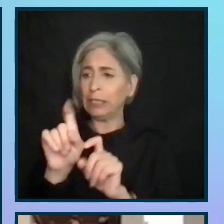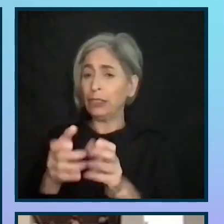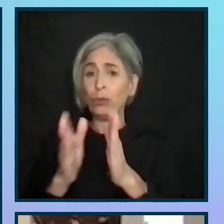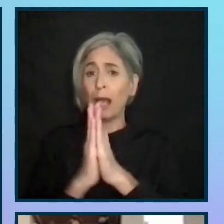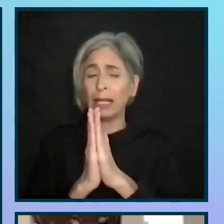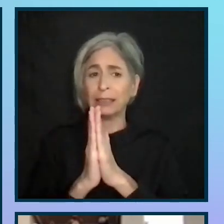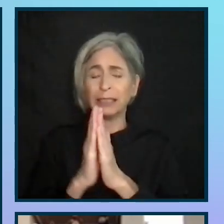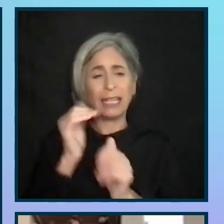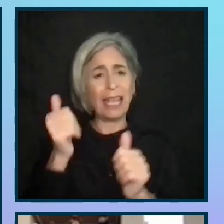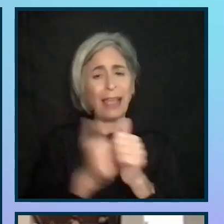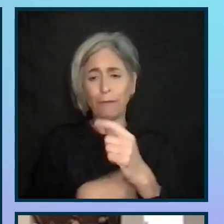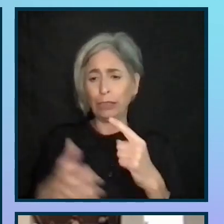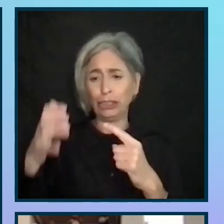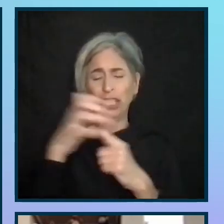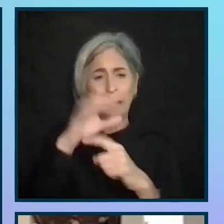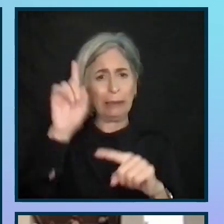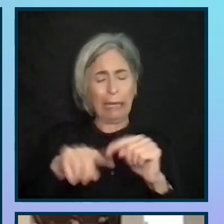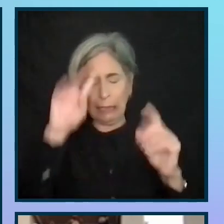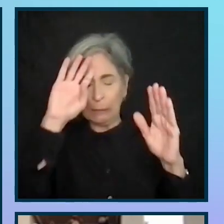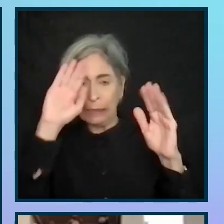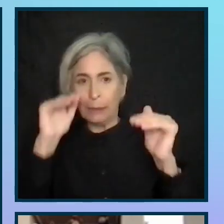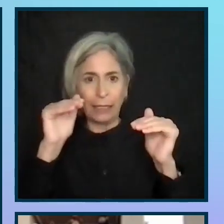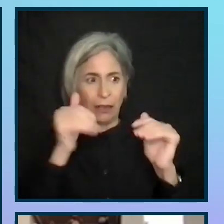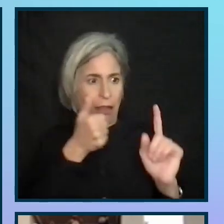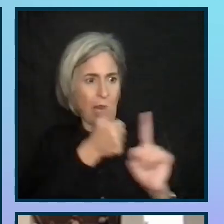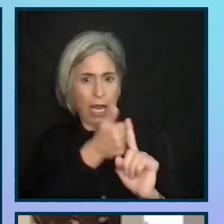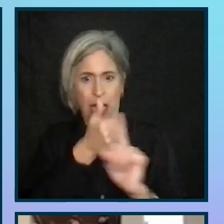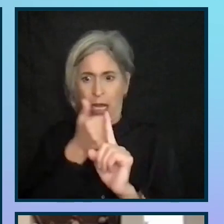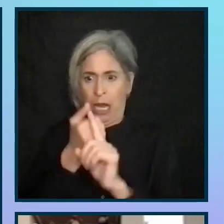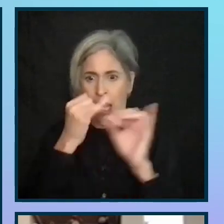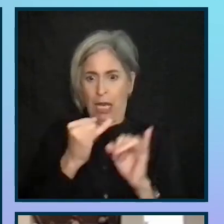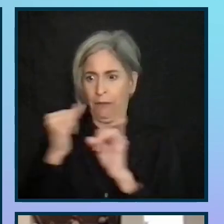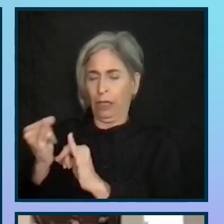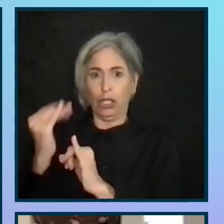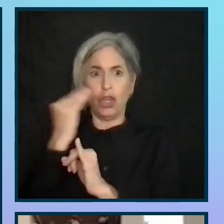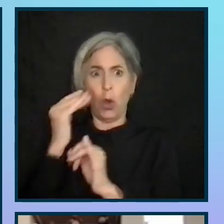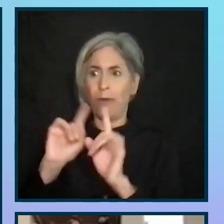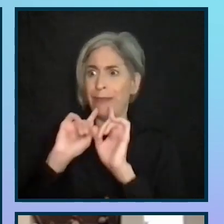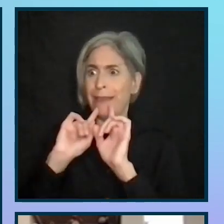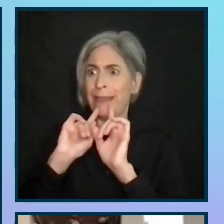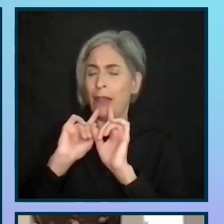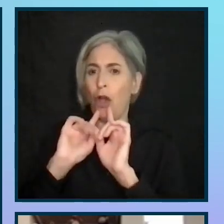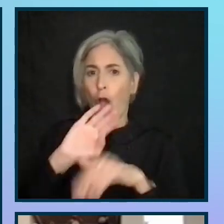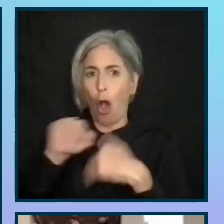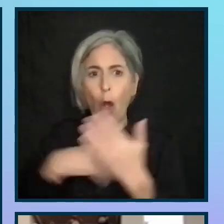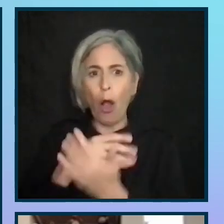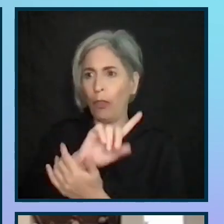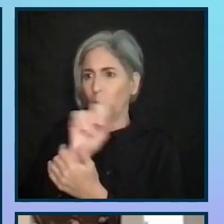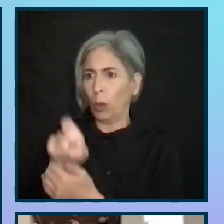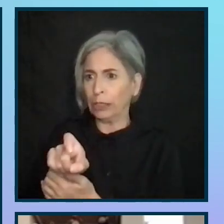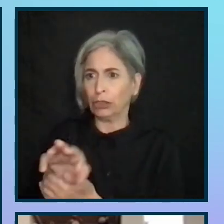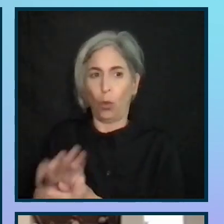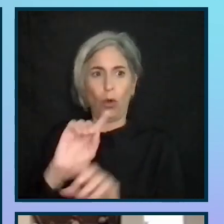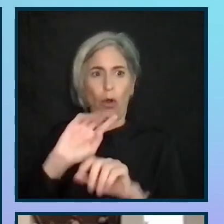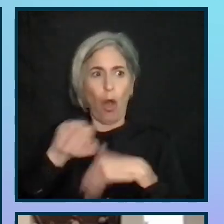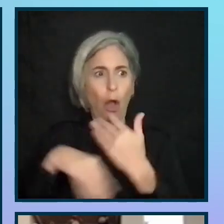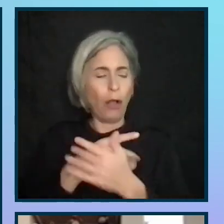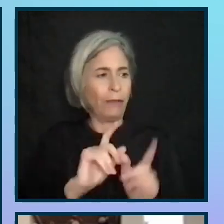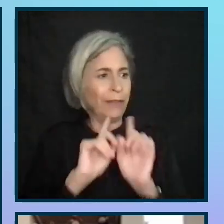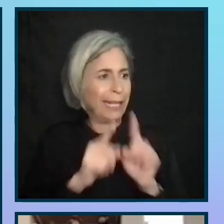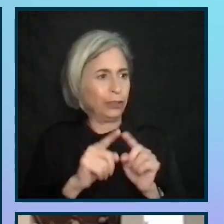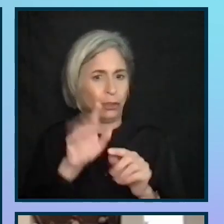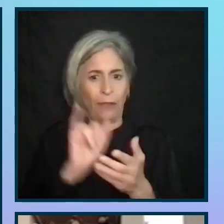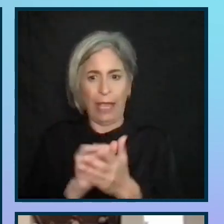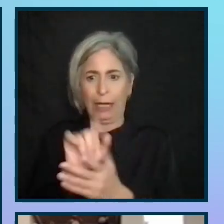Each champion cannot be expected to, on their own, always know every question it needs asking, or to always be able to spot a